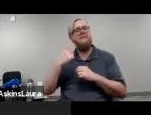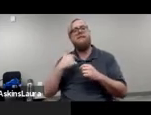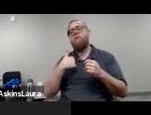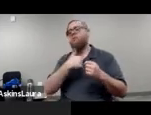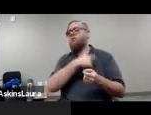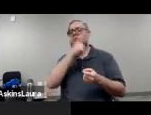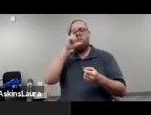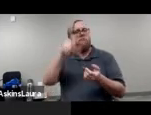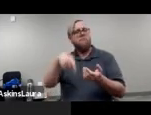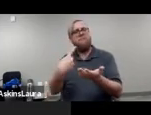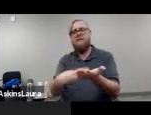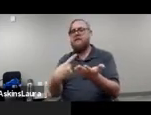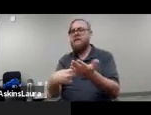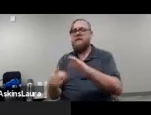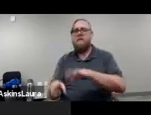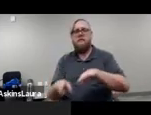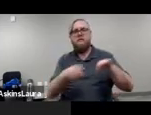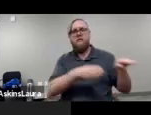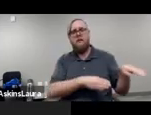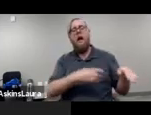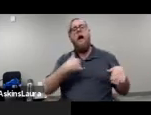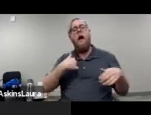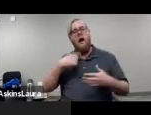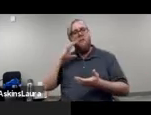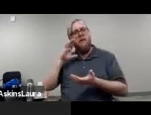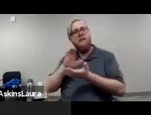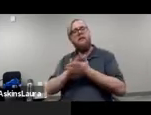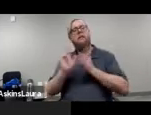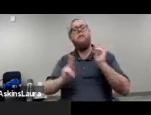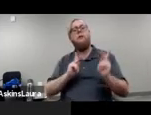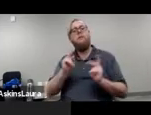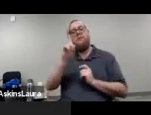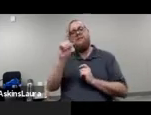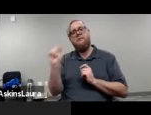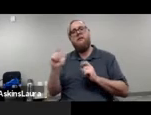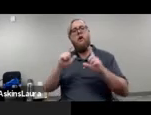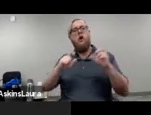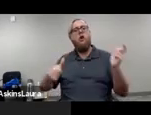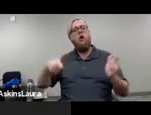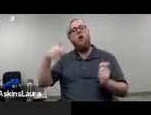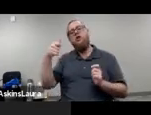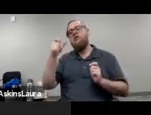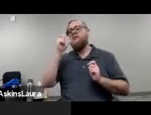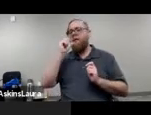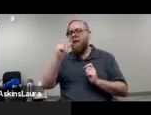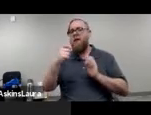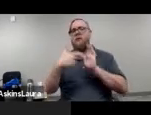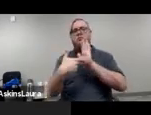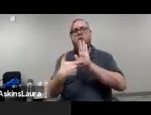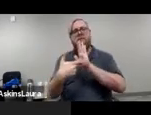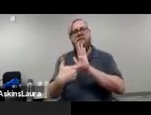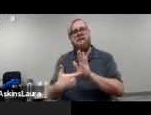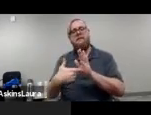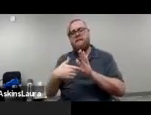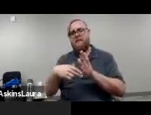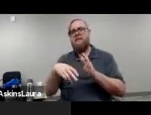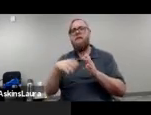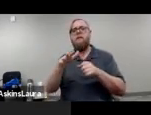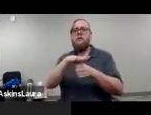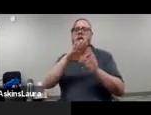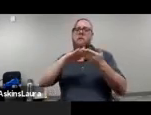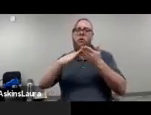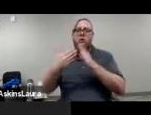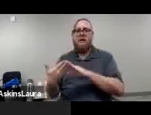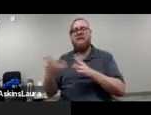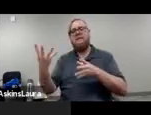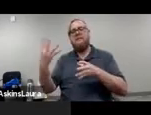mention today, I think that people with disabilities are certainly one of the largest underrepresented groups in the census and